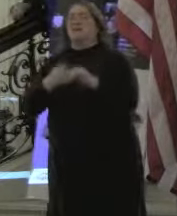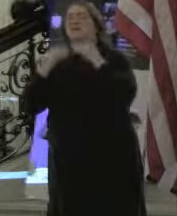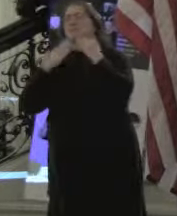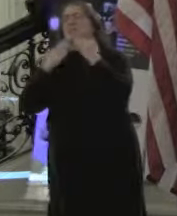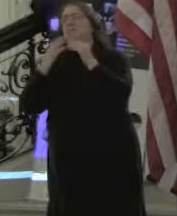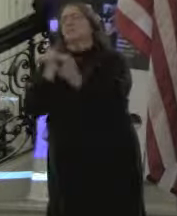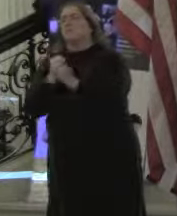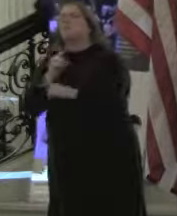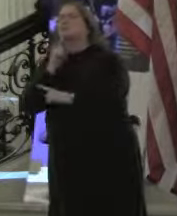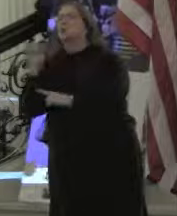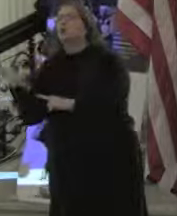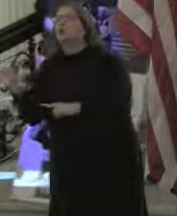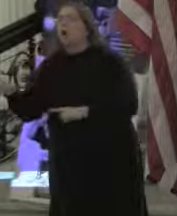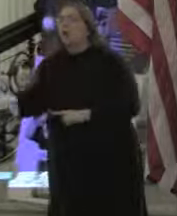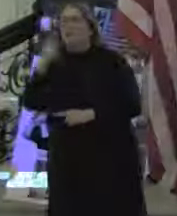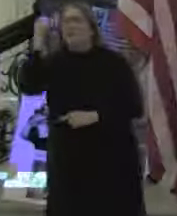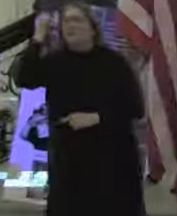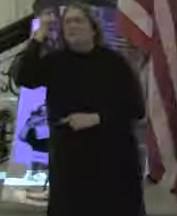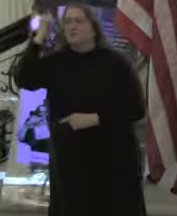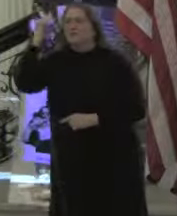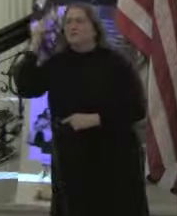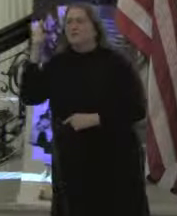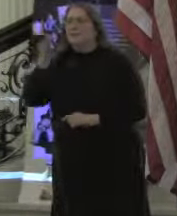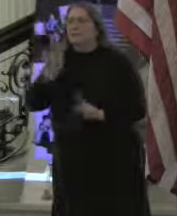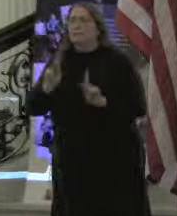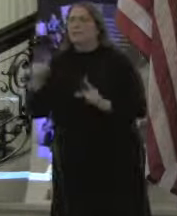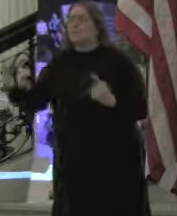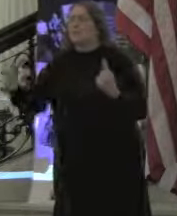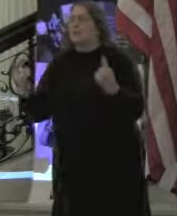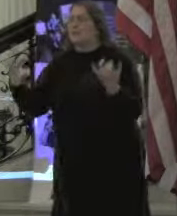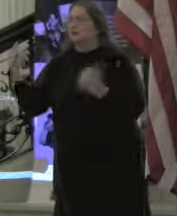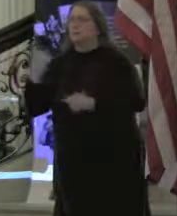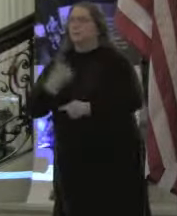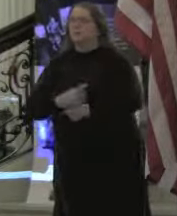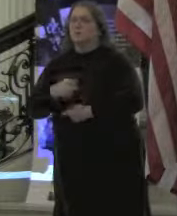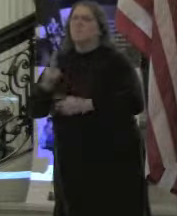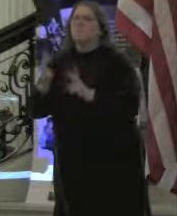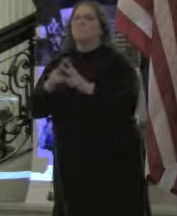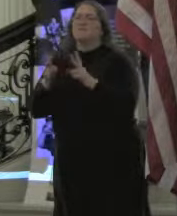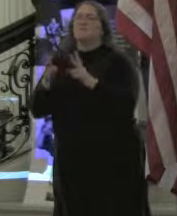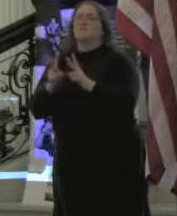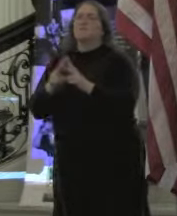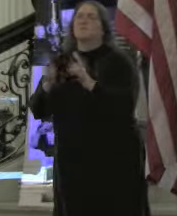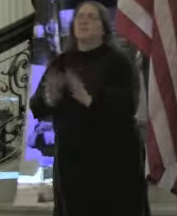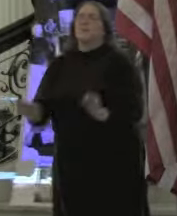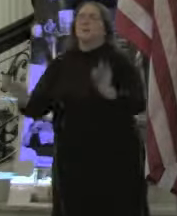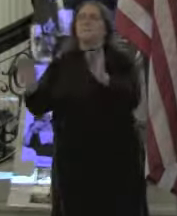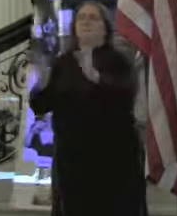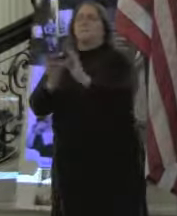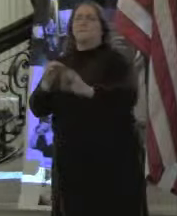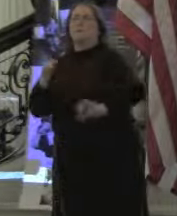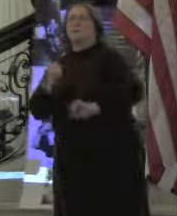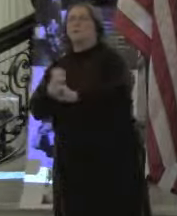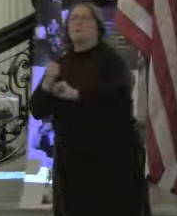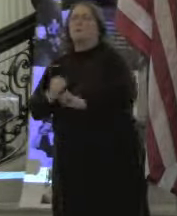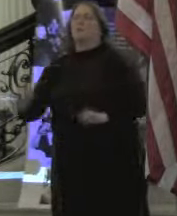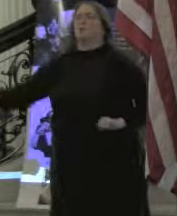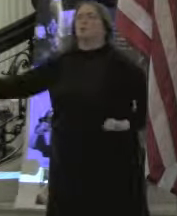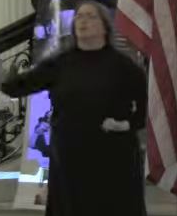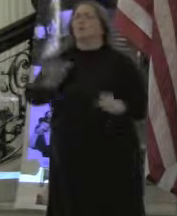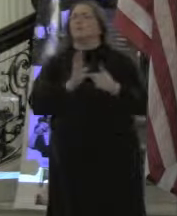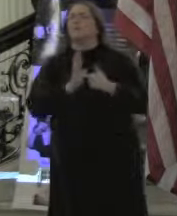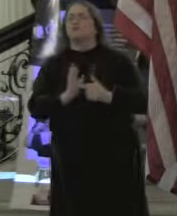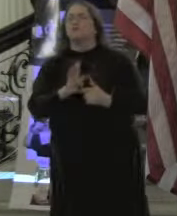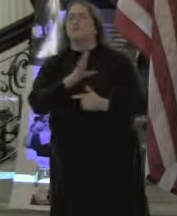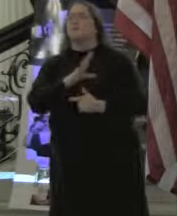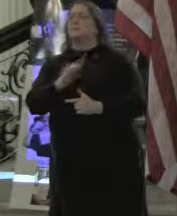understands this in this building who came here today is how tremendously supportive your reps and senators are on